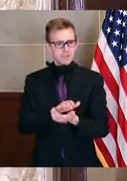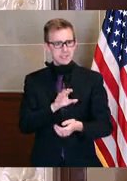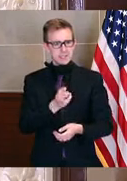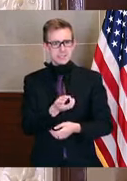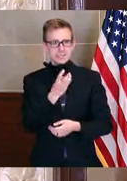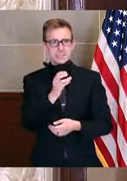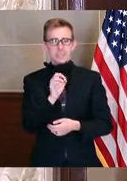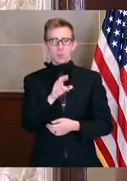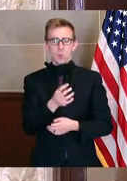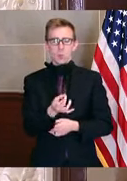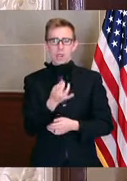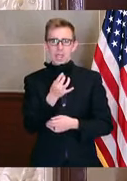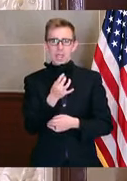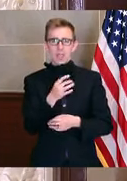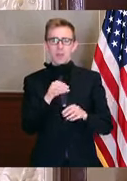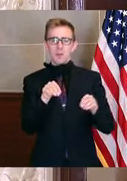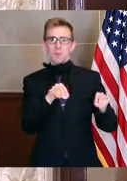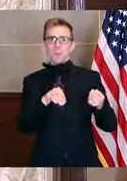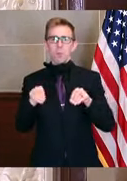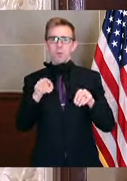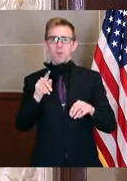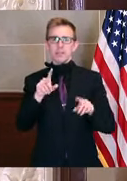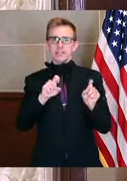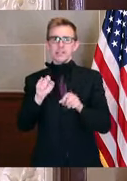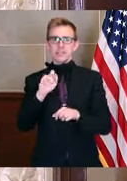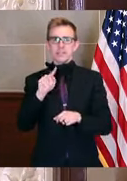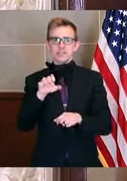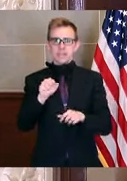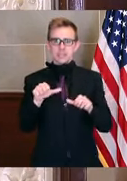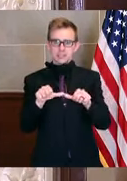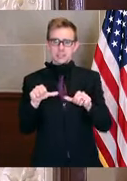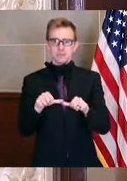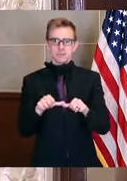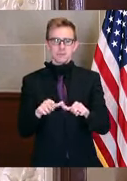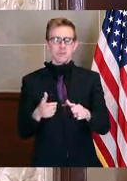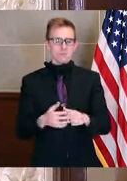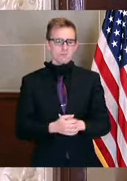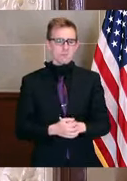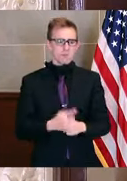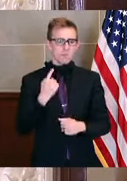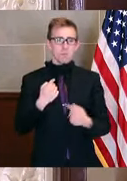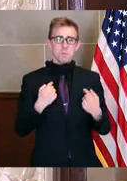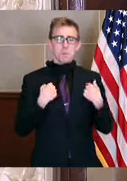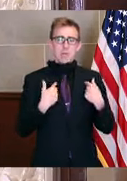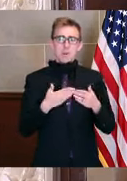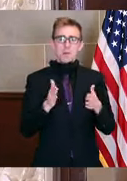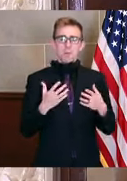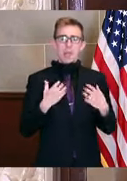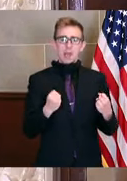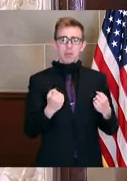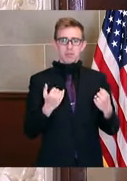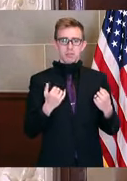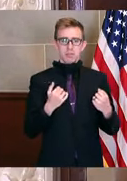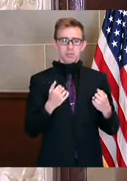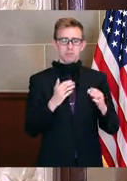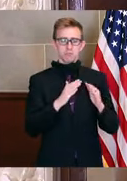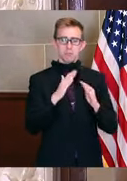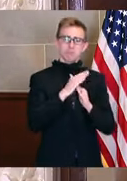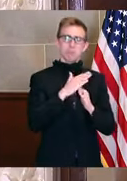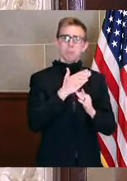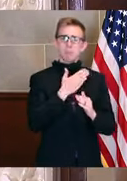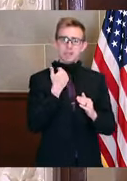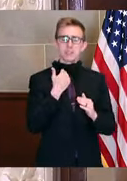mobile testing sites, or we haven't, but we partner. You know, to me, public health is at its best when we're a force